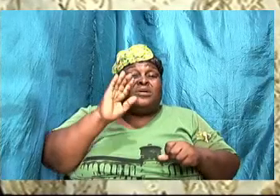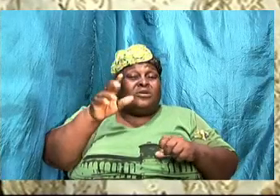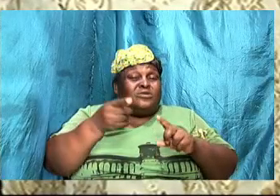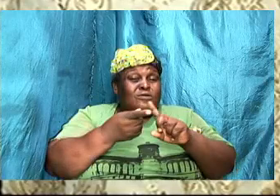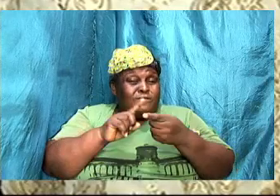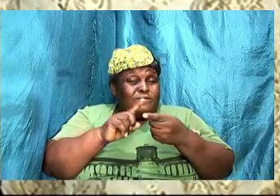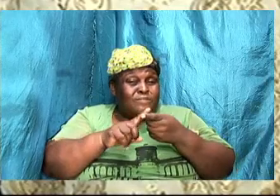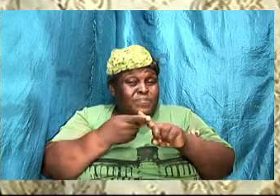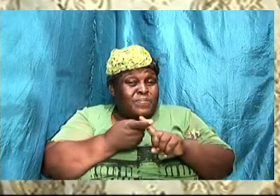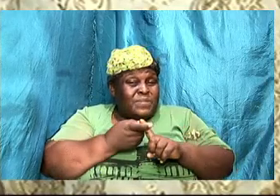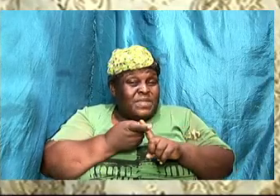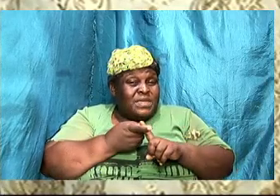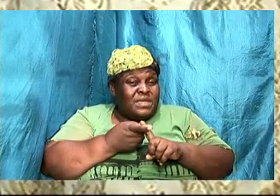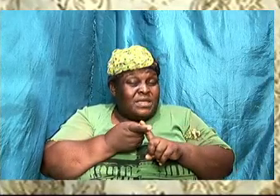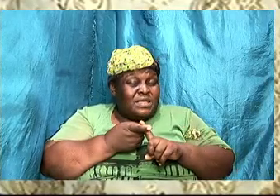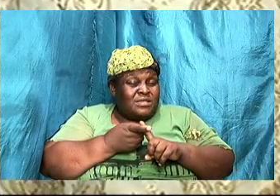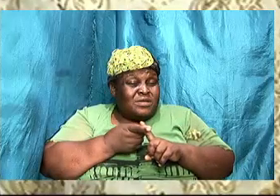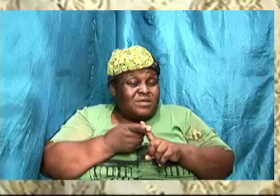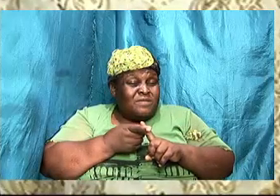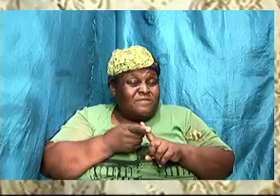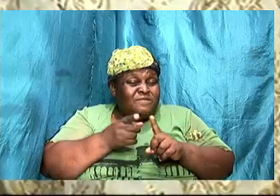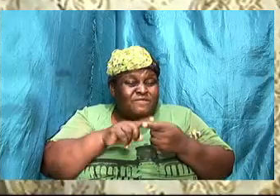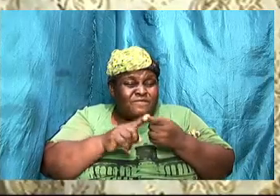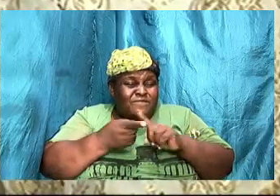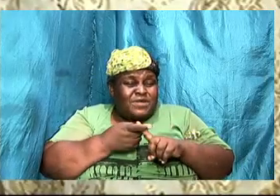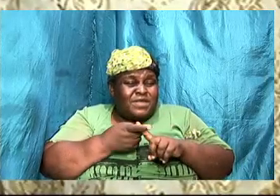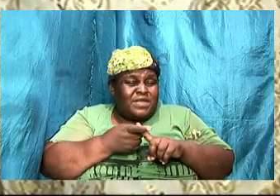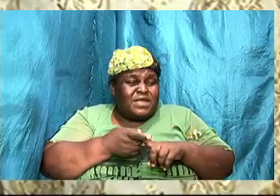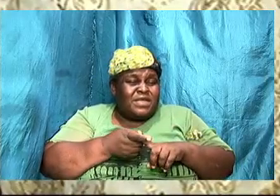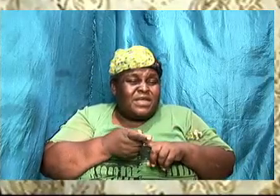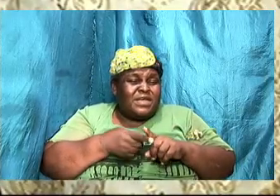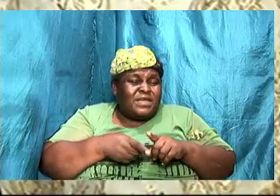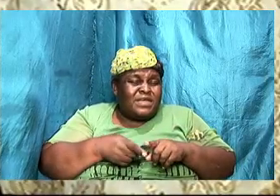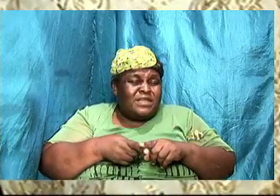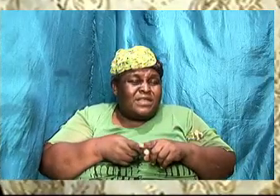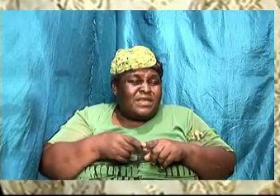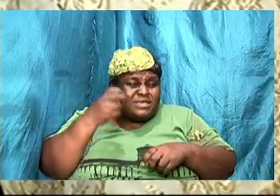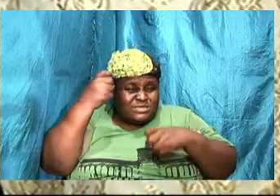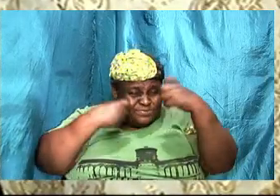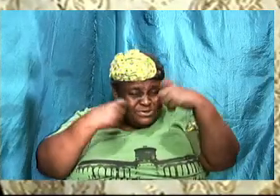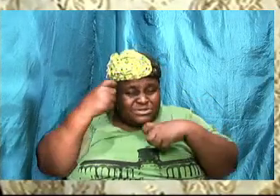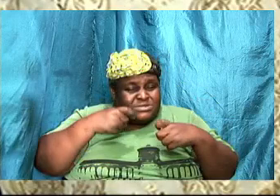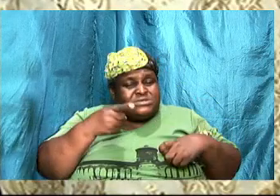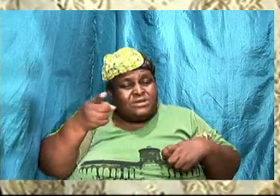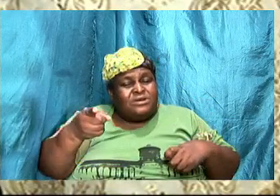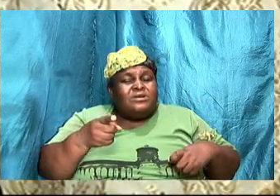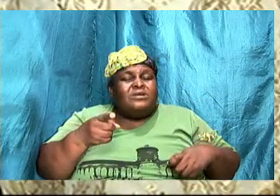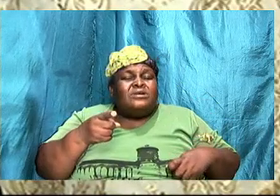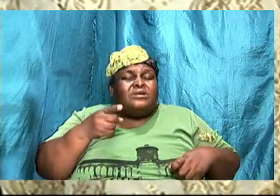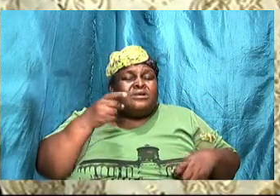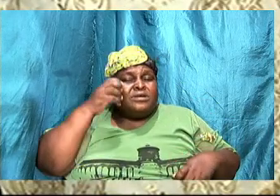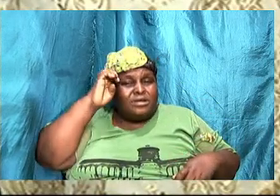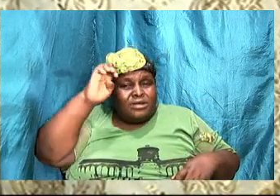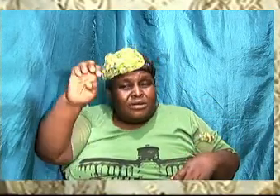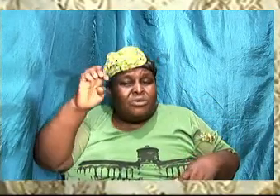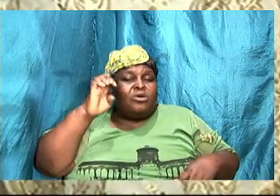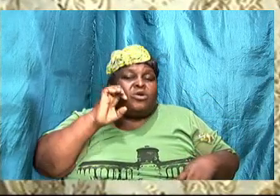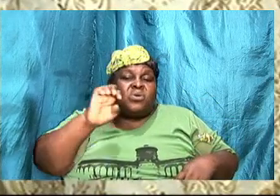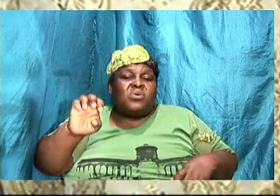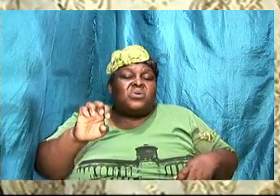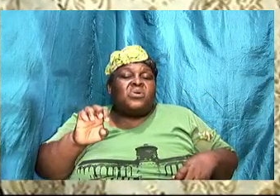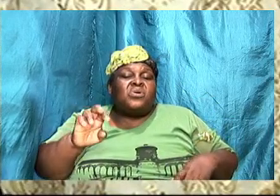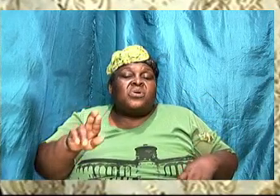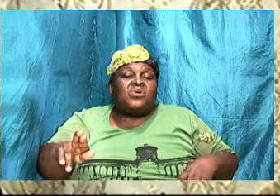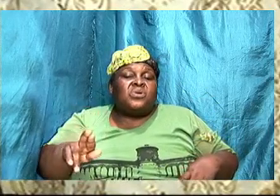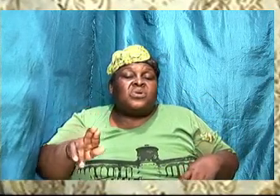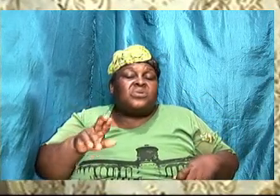expressing his or herself, you know, they get frustrated because the sense is now you want to hurry up